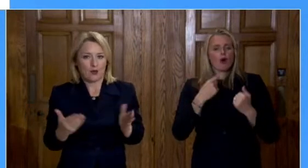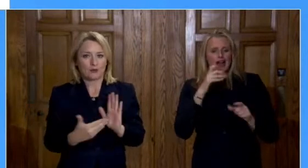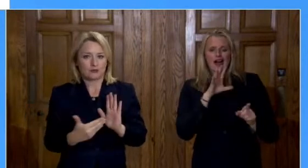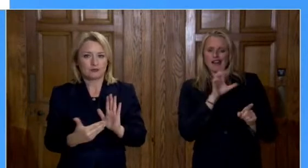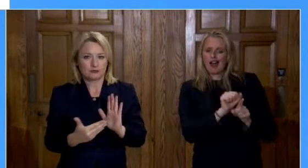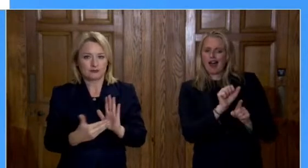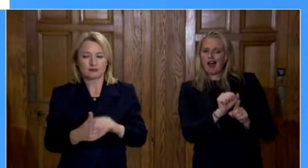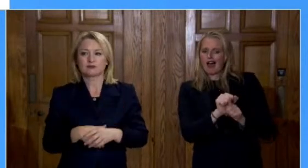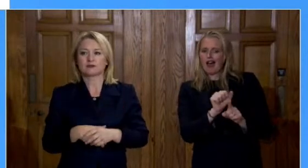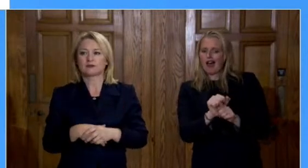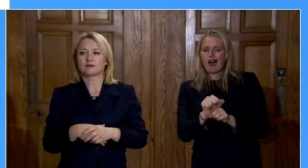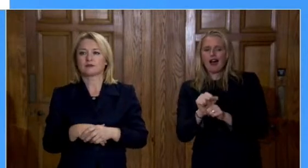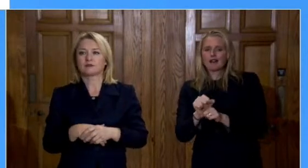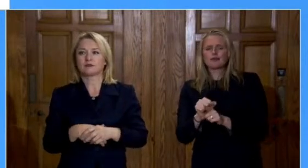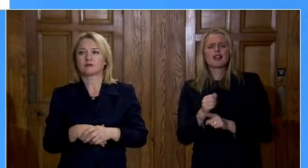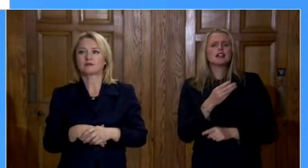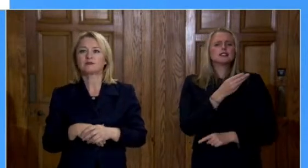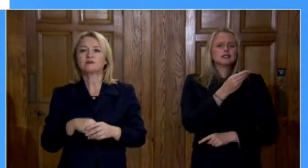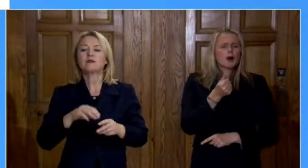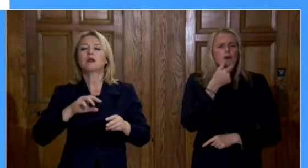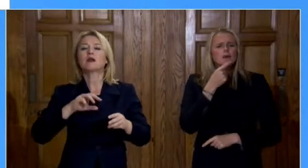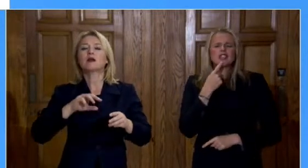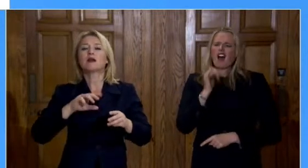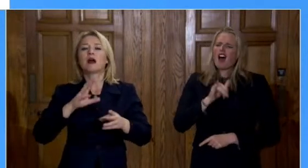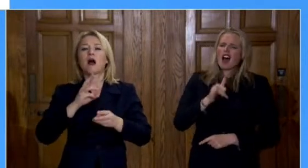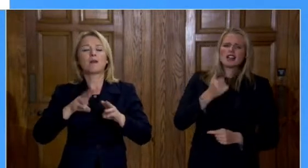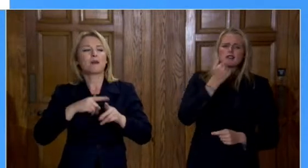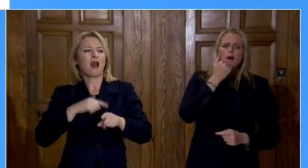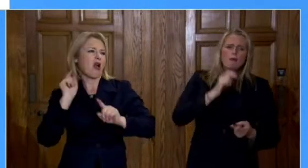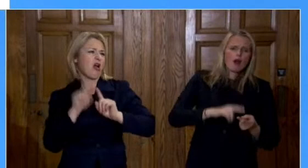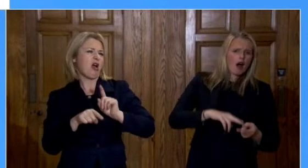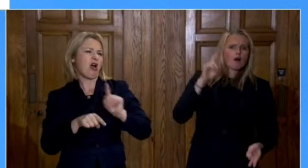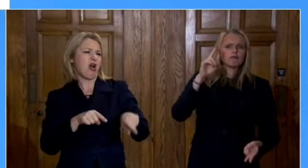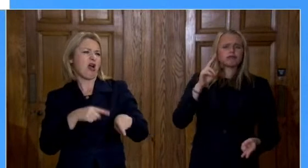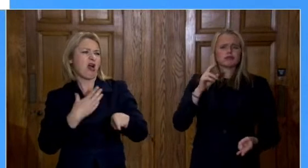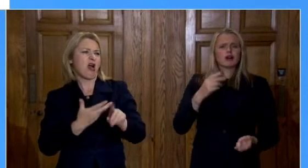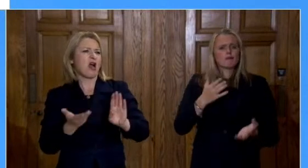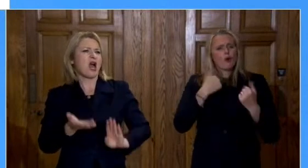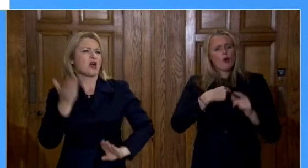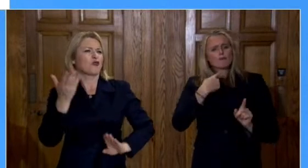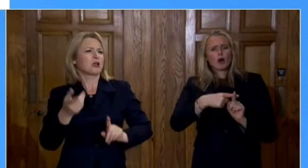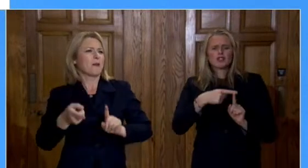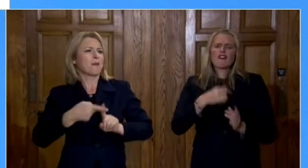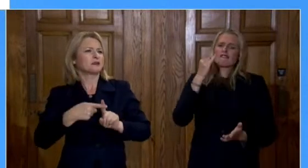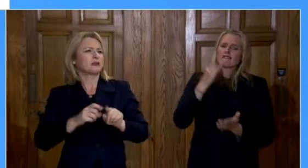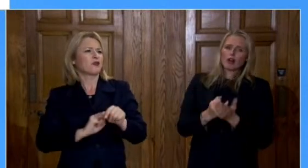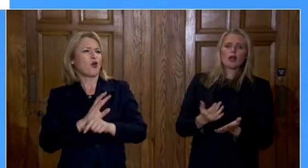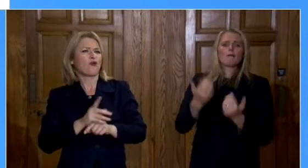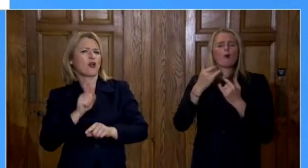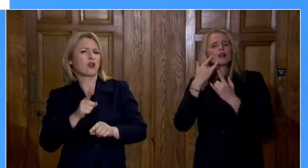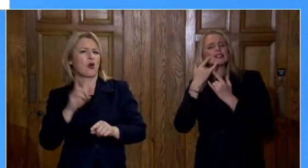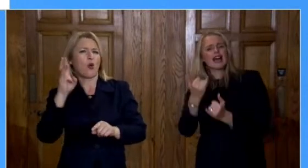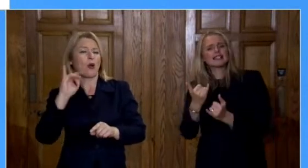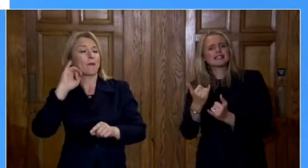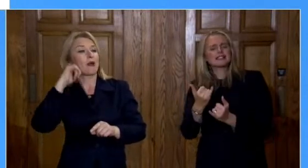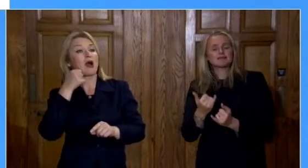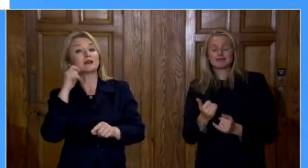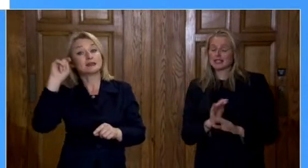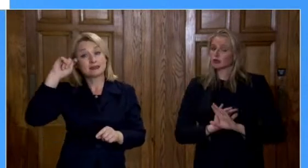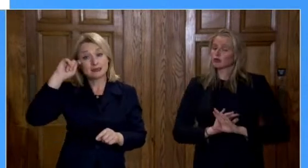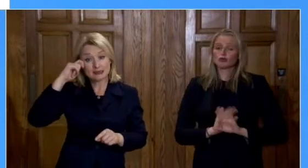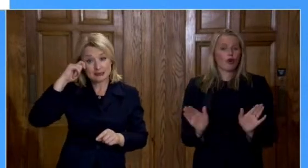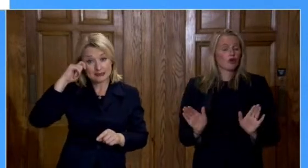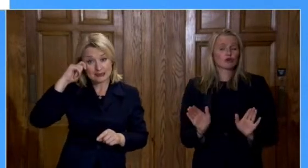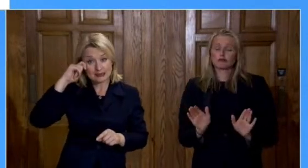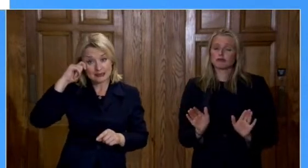people continue to try and argue that the increased cases that we are seeing. Is because of increased